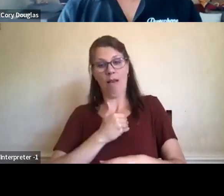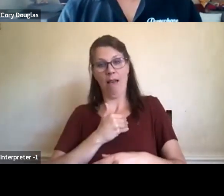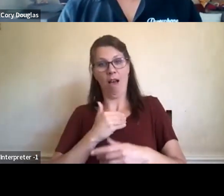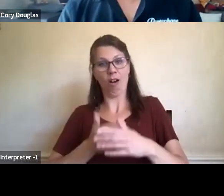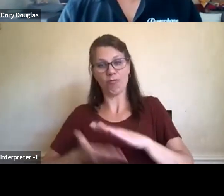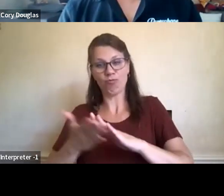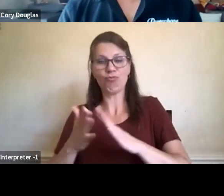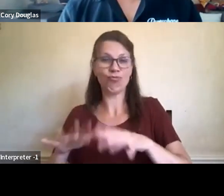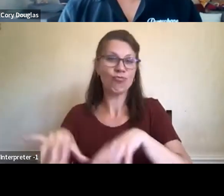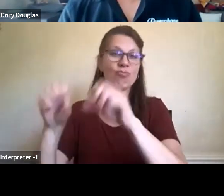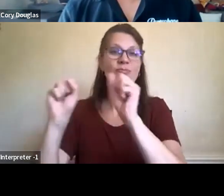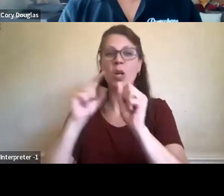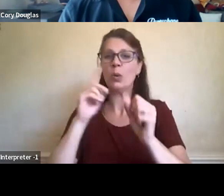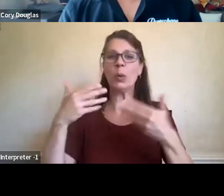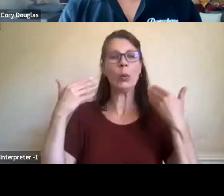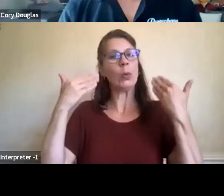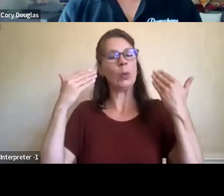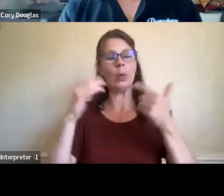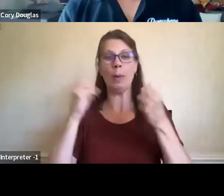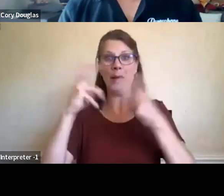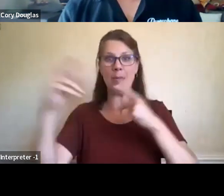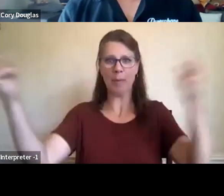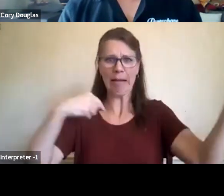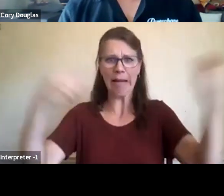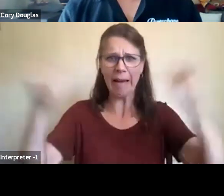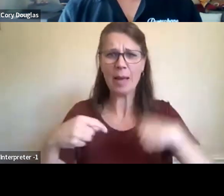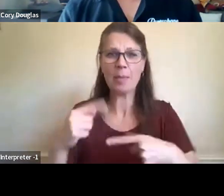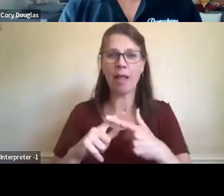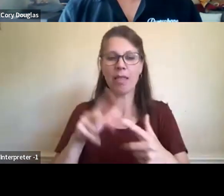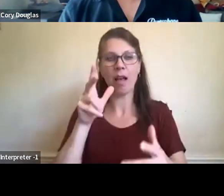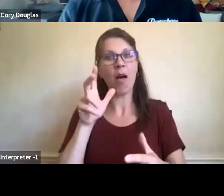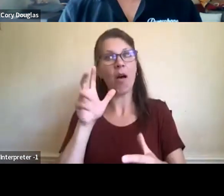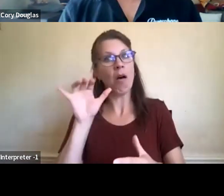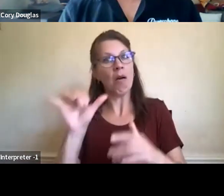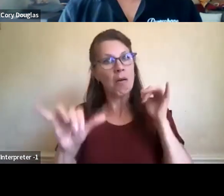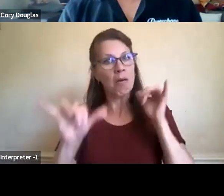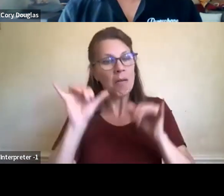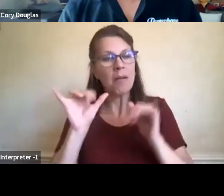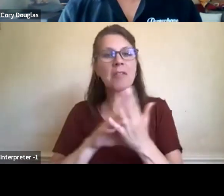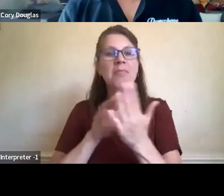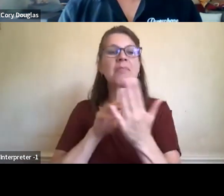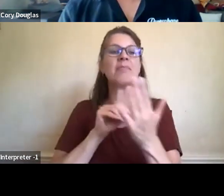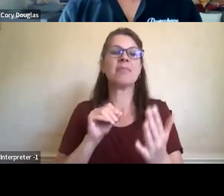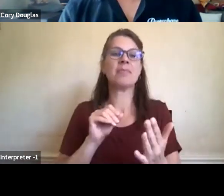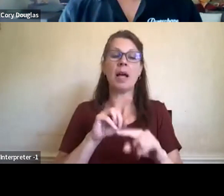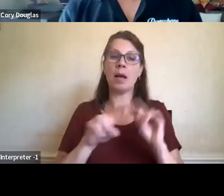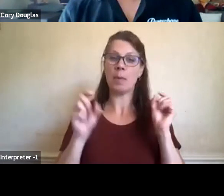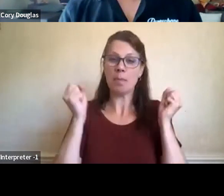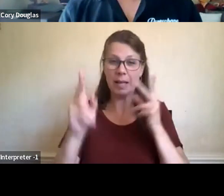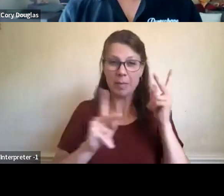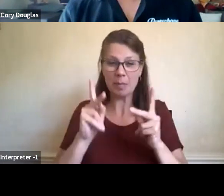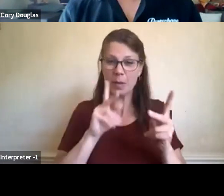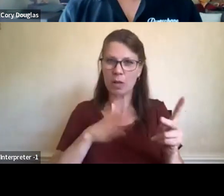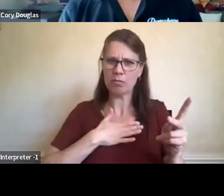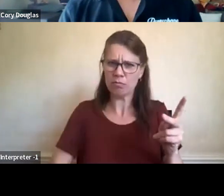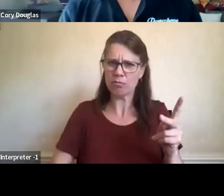lot out of it. There's so much willingness for urban Indigenous people